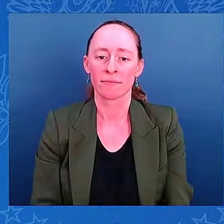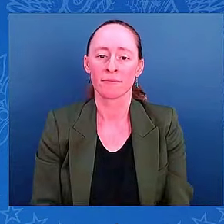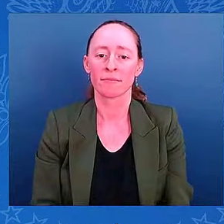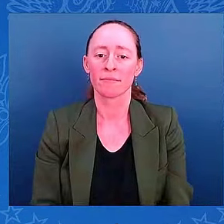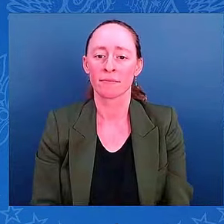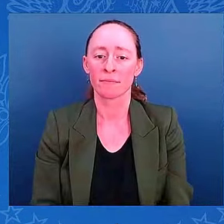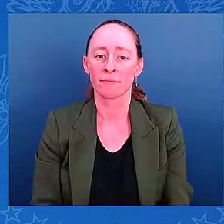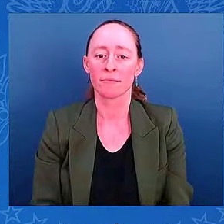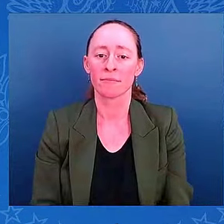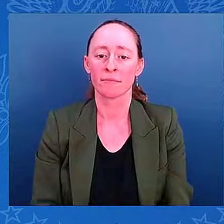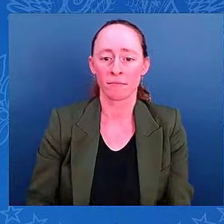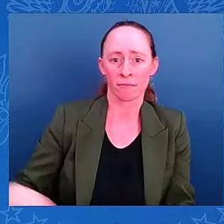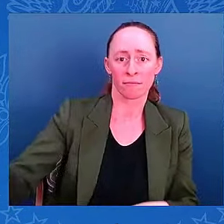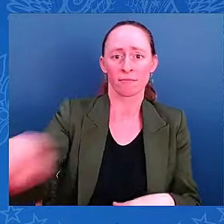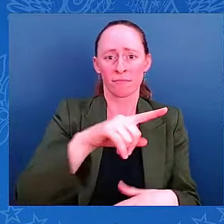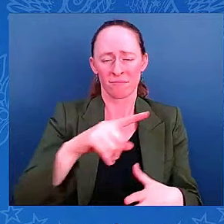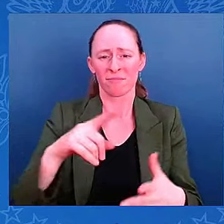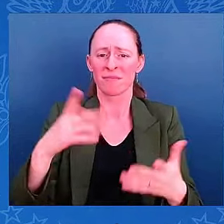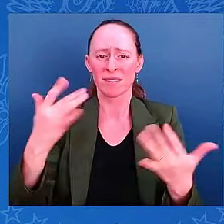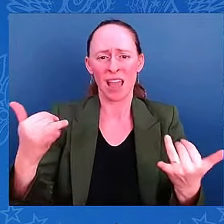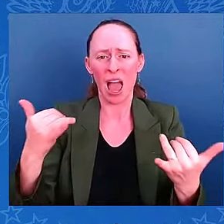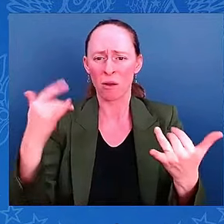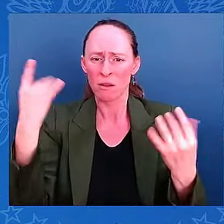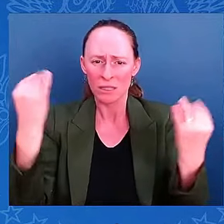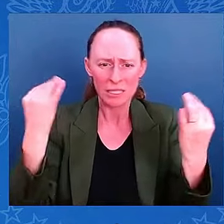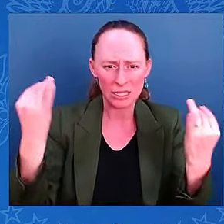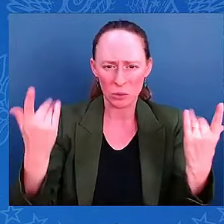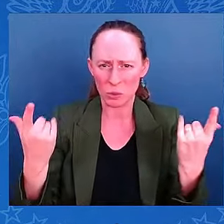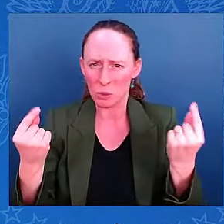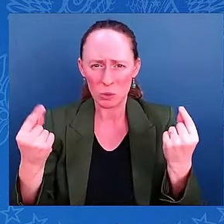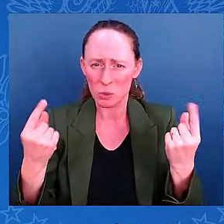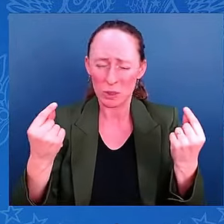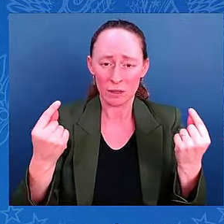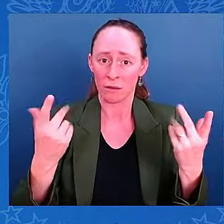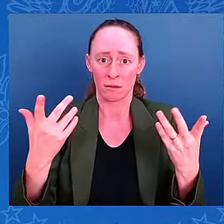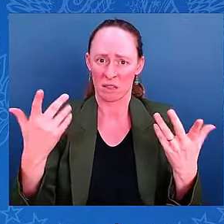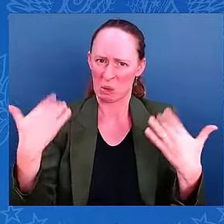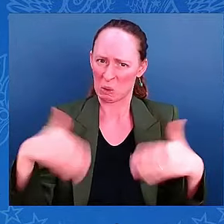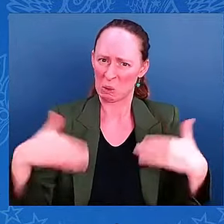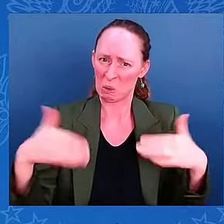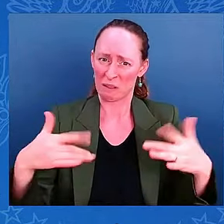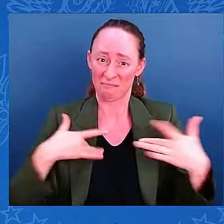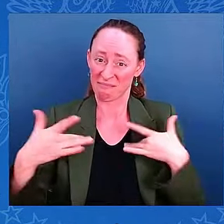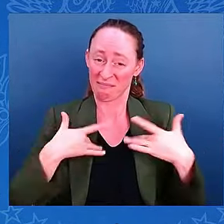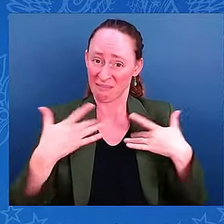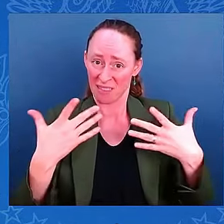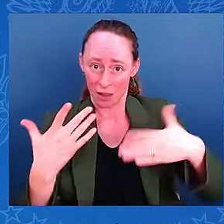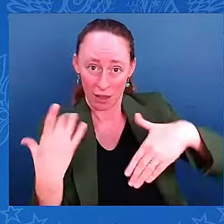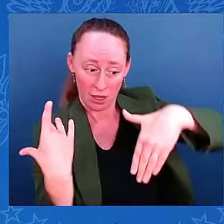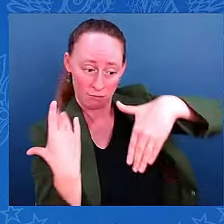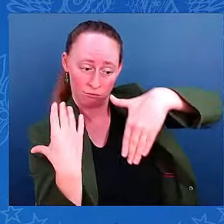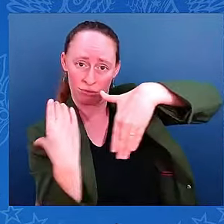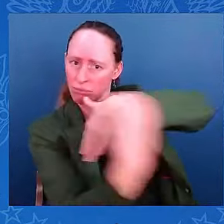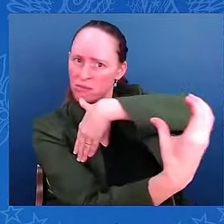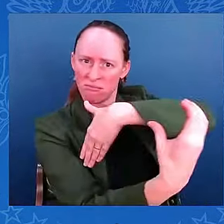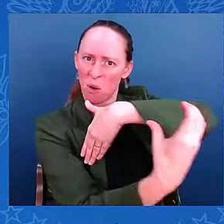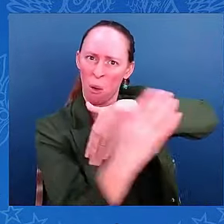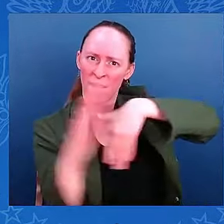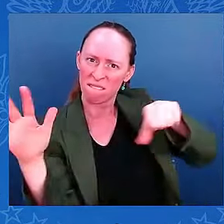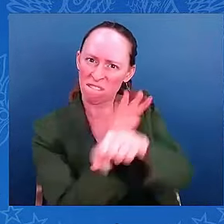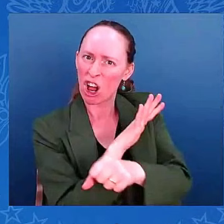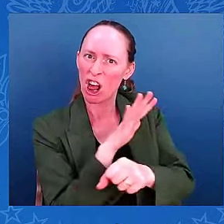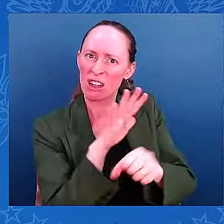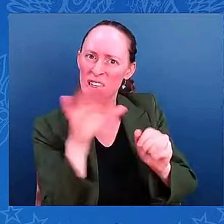the state and remain at hurricane intensity as it moves across Florida tonight and as it enters the western Atlantic during the day tomorrow.